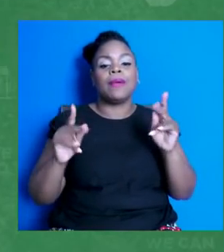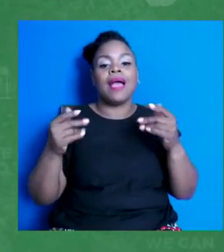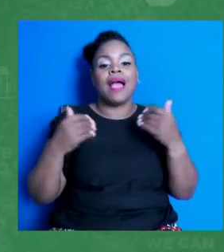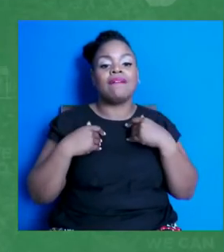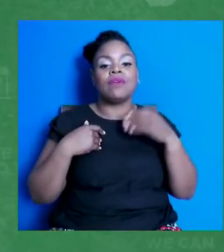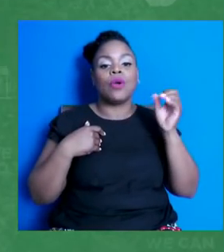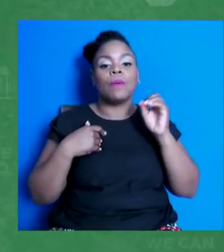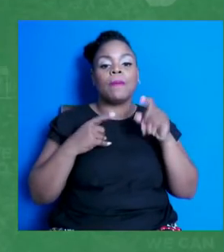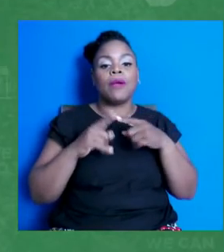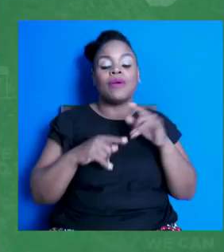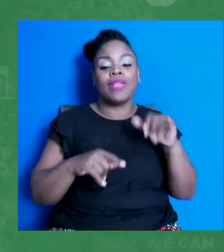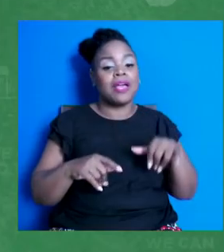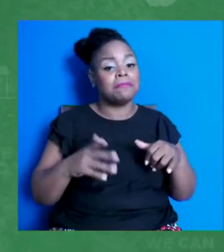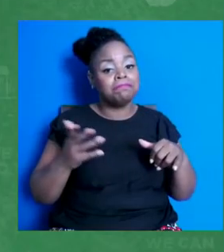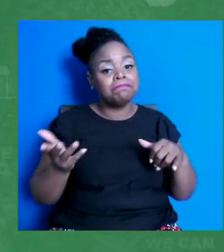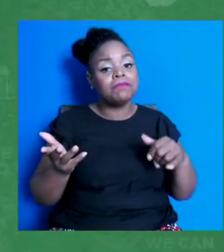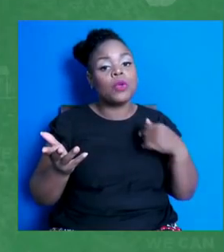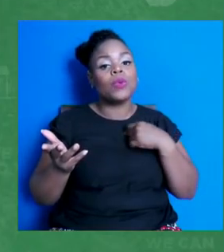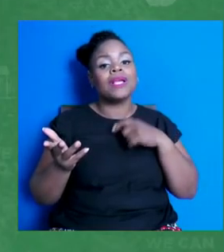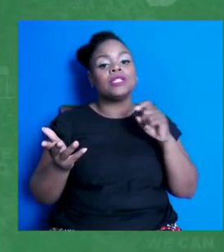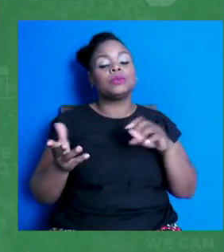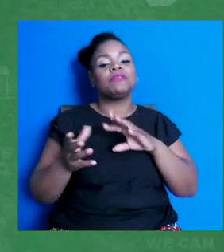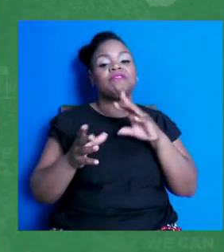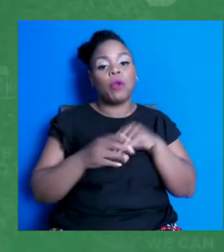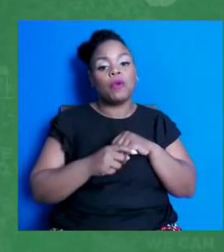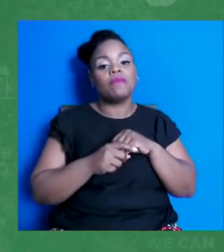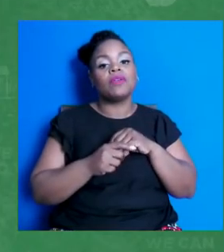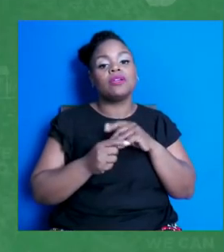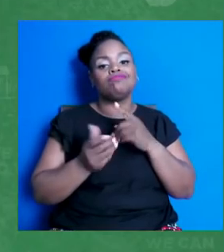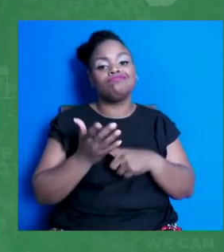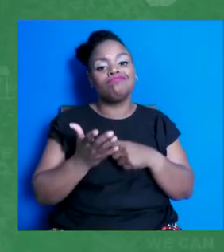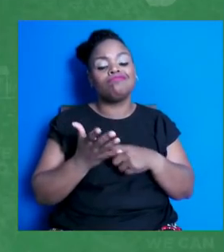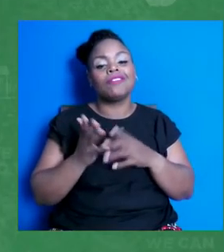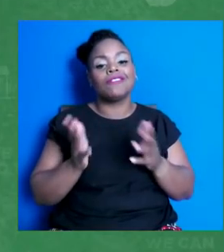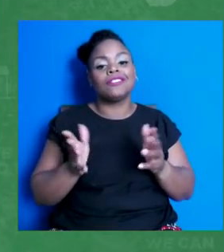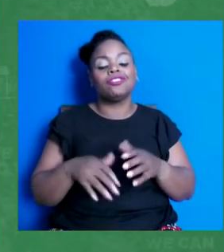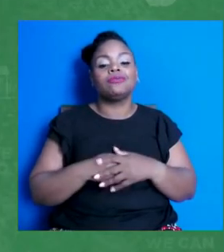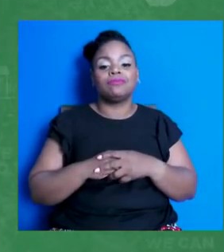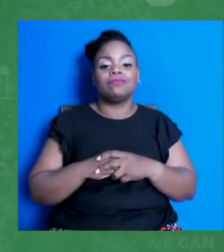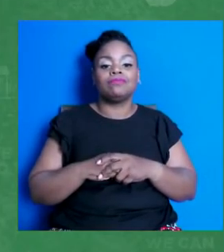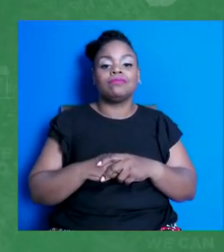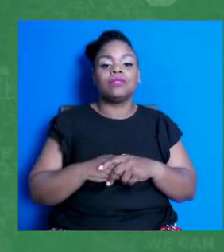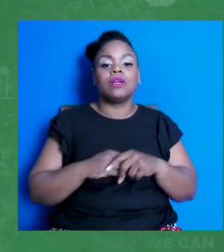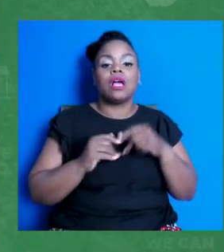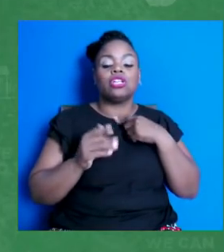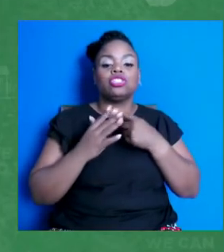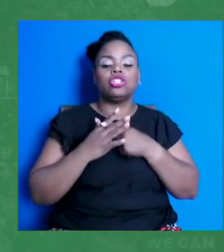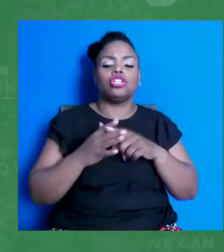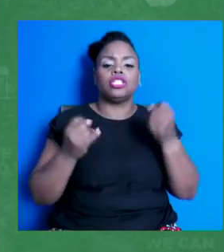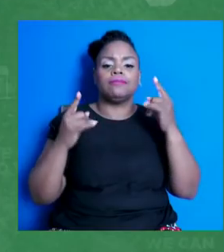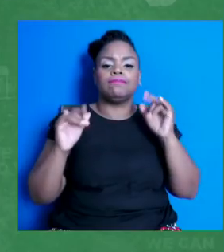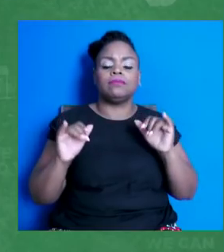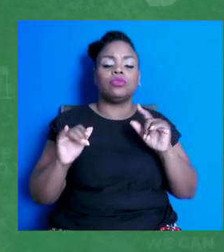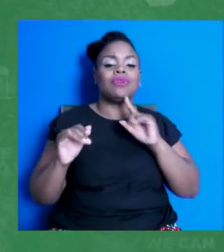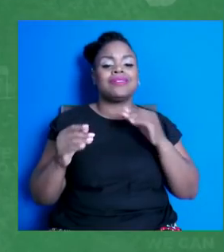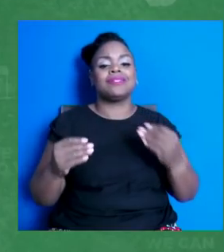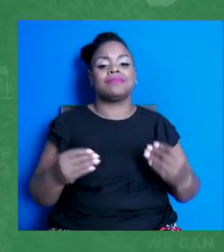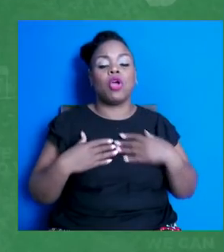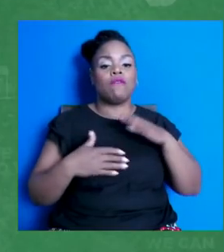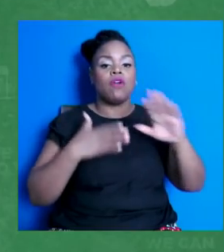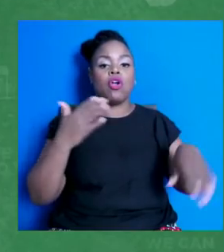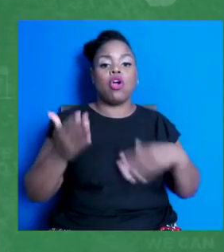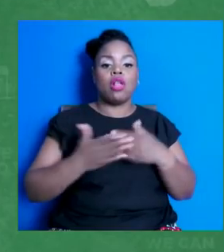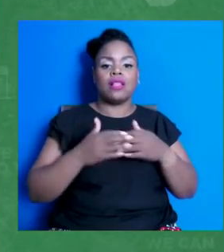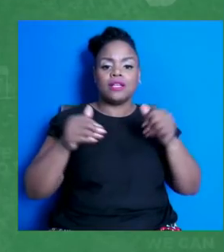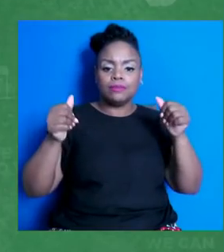this conversation. And so when I realized, and I was so inspired by all of these posts and questions I then quickly